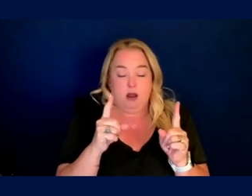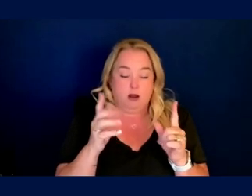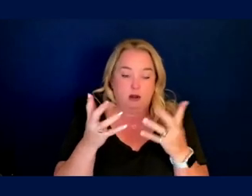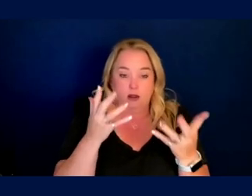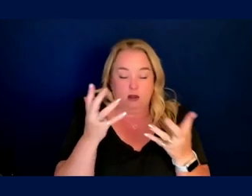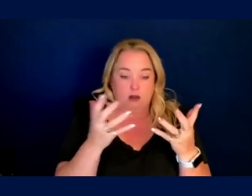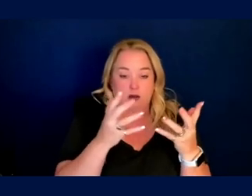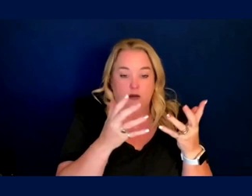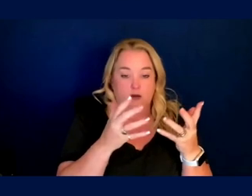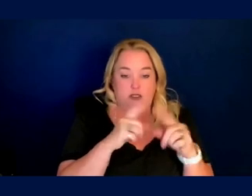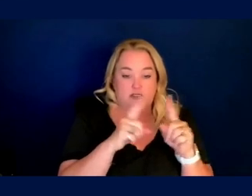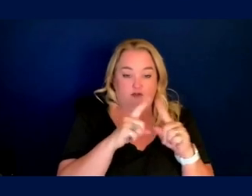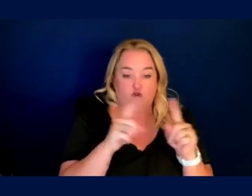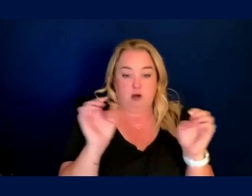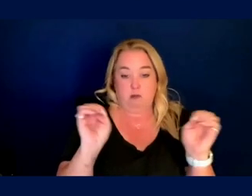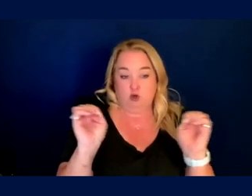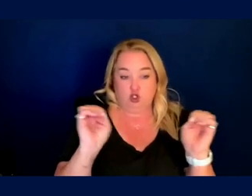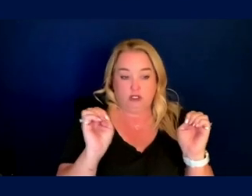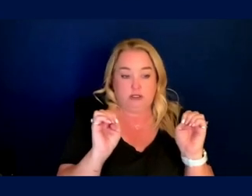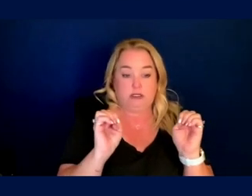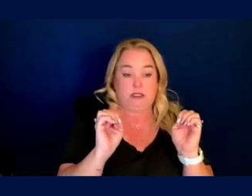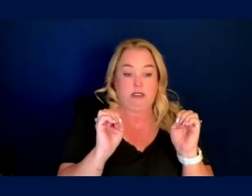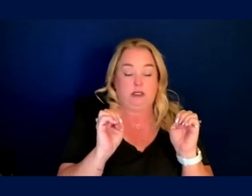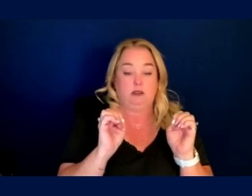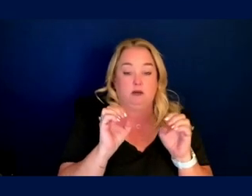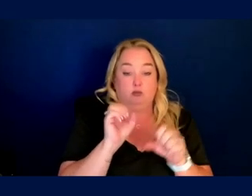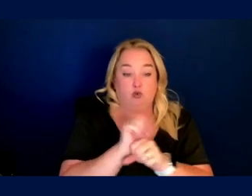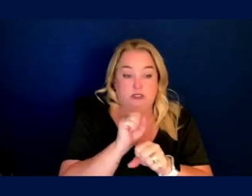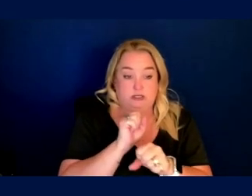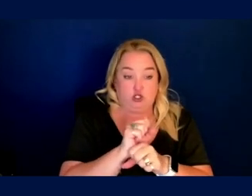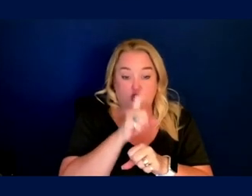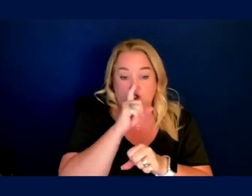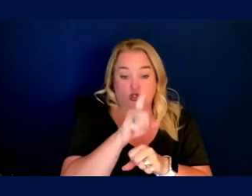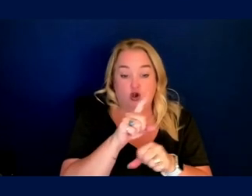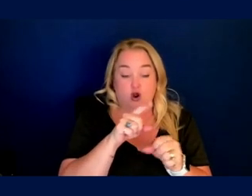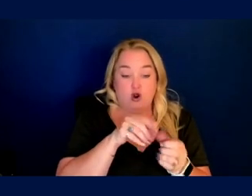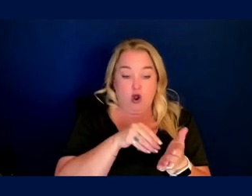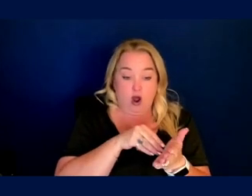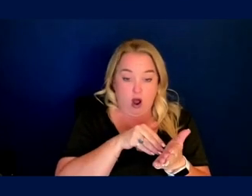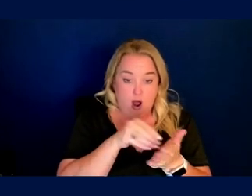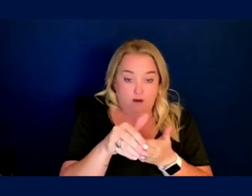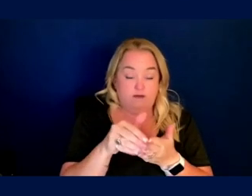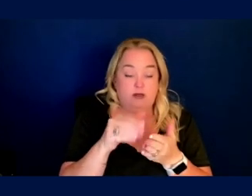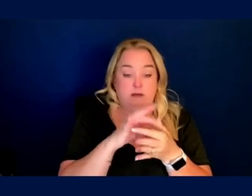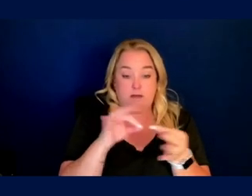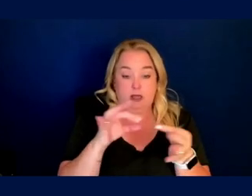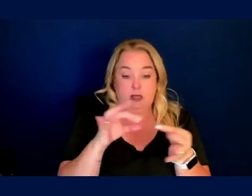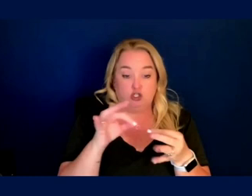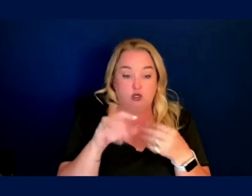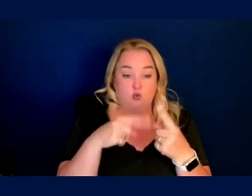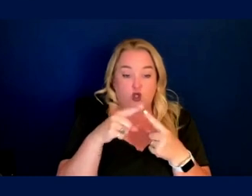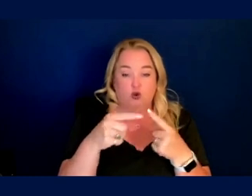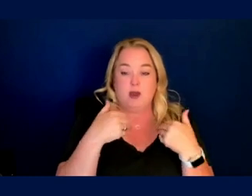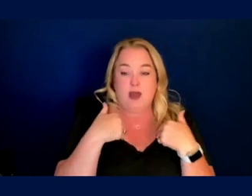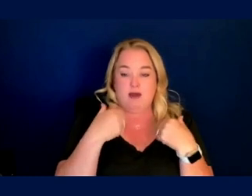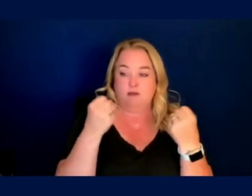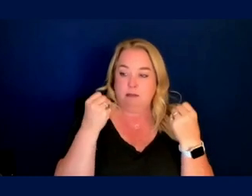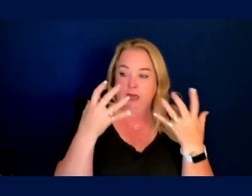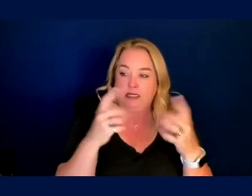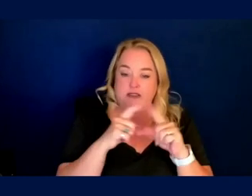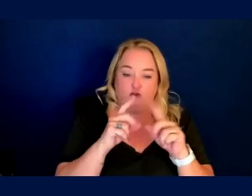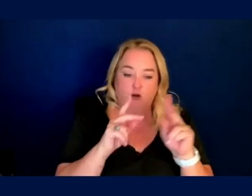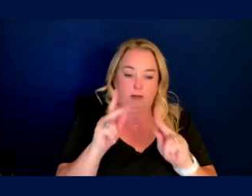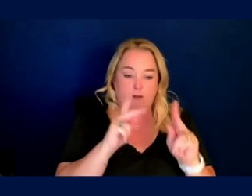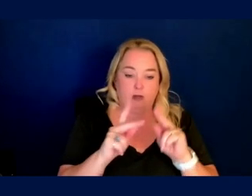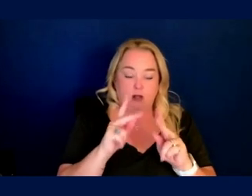and emergency procedures are often brought to the fore when people say, well, you you've got a mixed group. You have people who are not